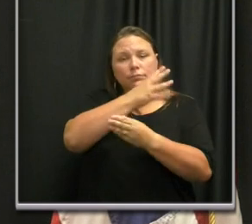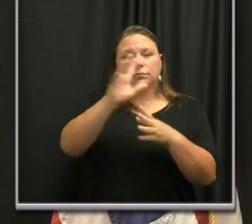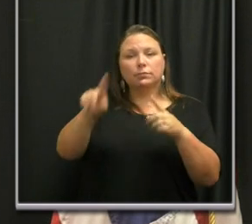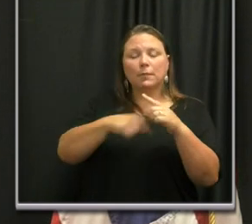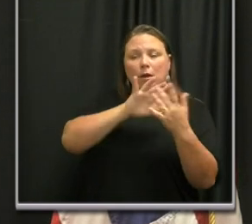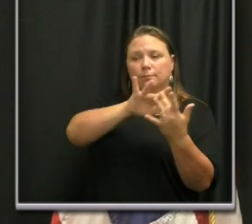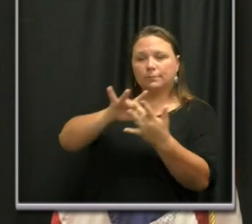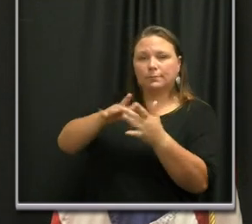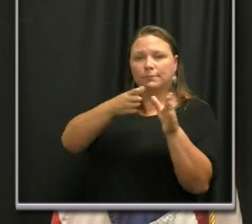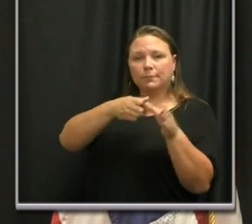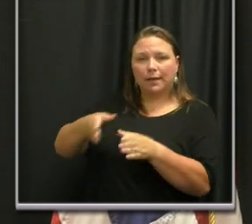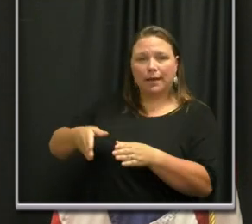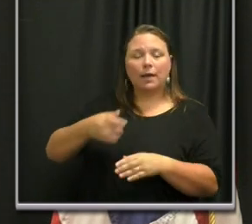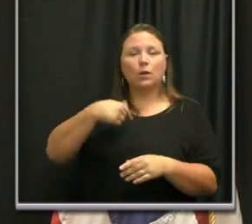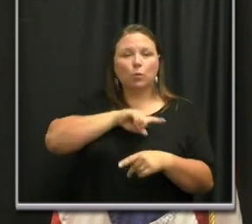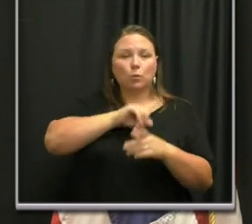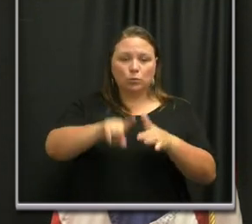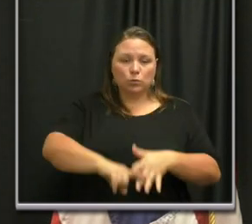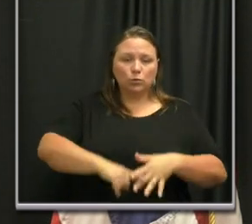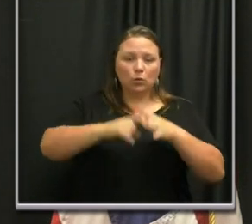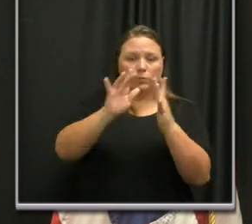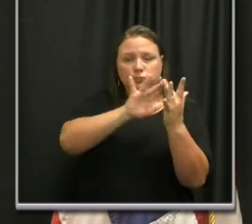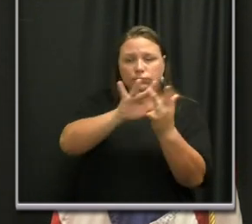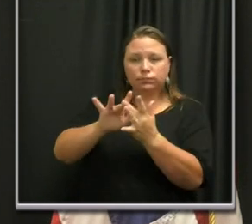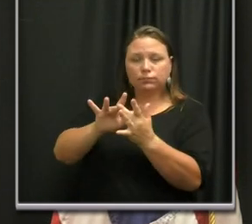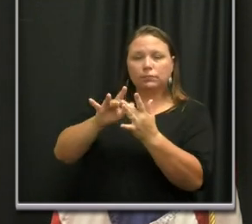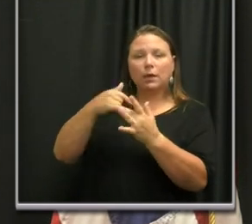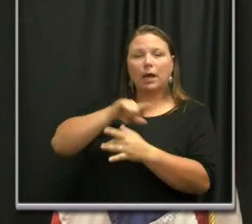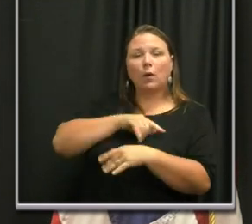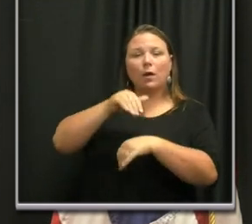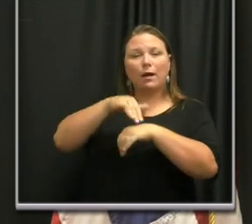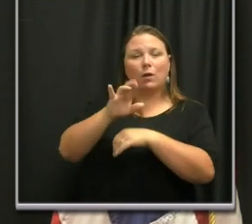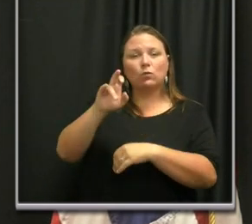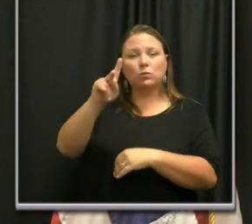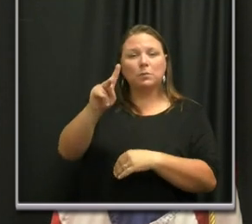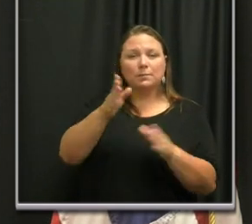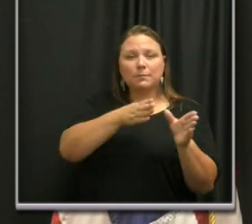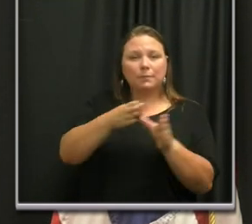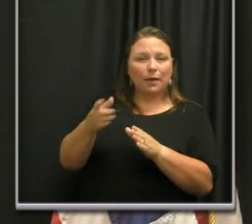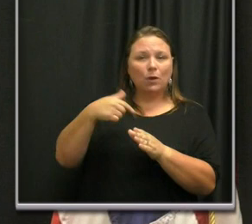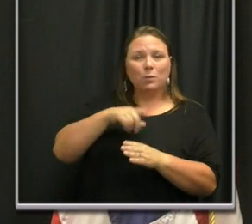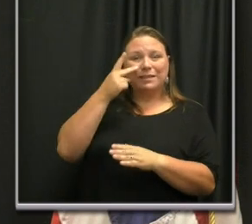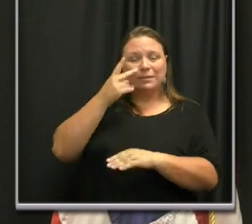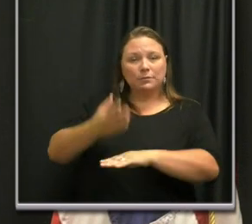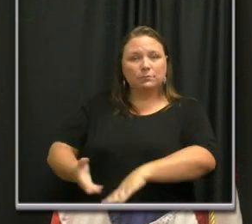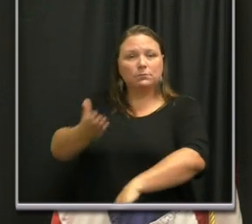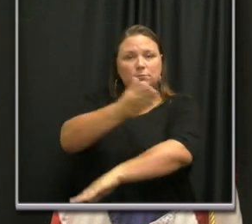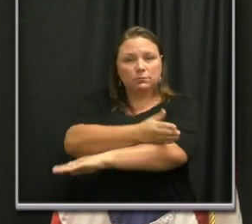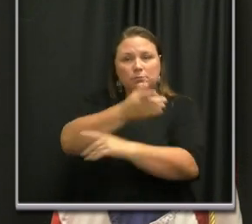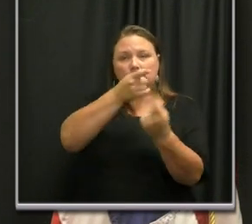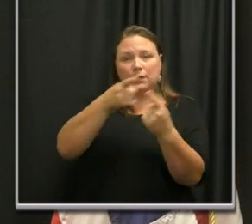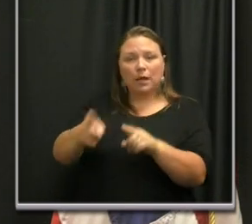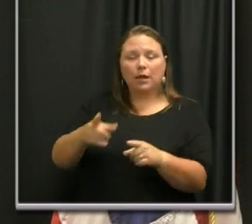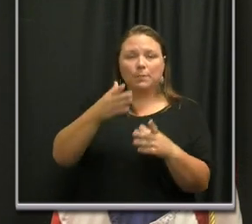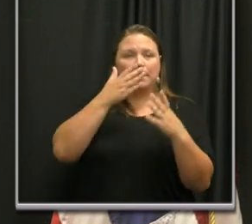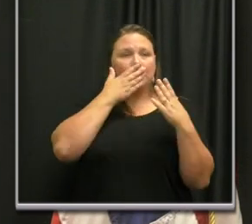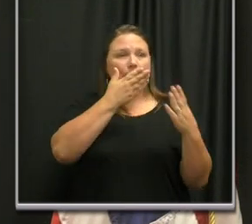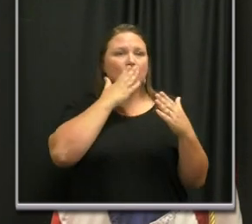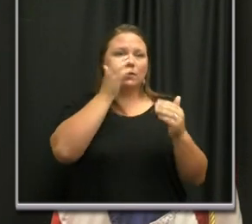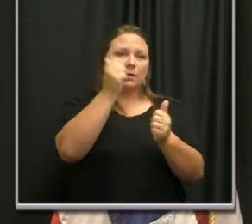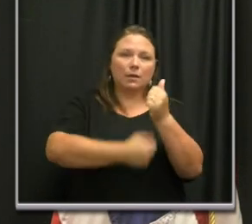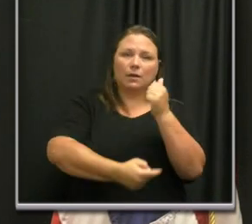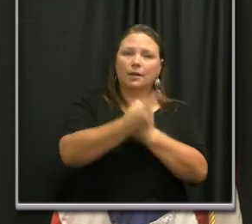plan. Since we started executing our at-risk outreach plan, we have seen a significant improvement. We are very thankful to